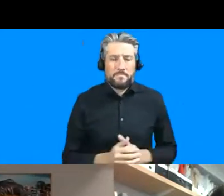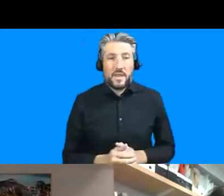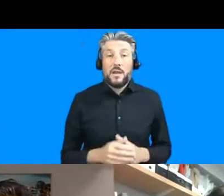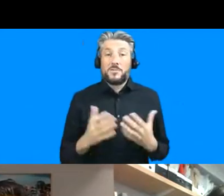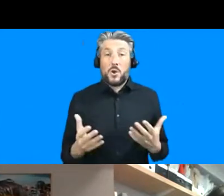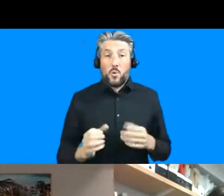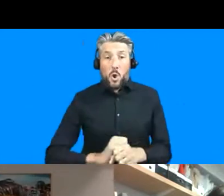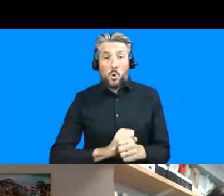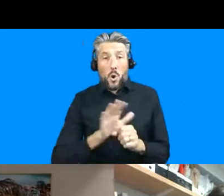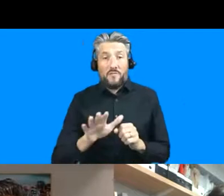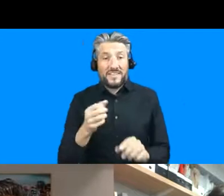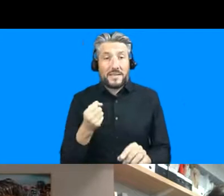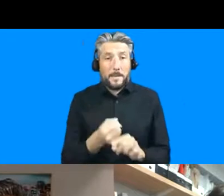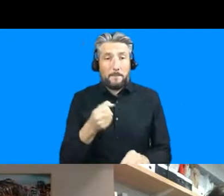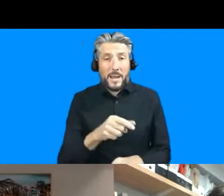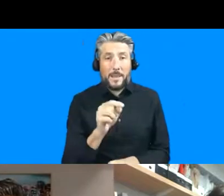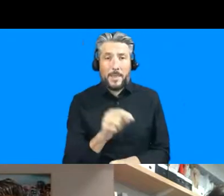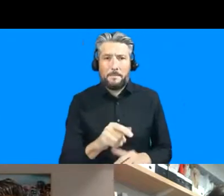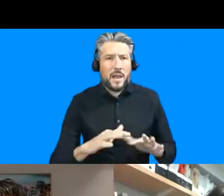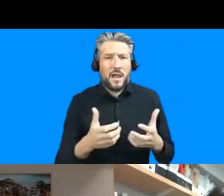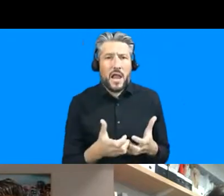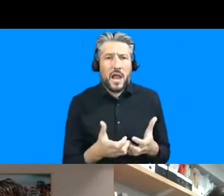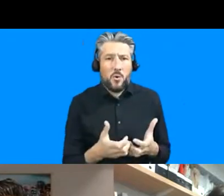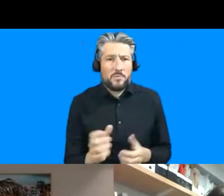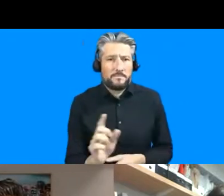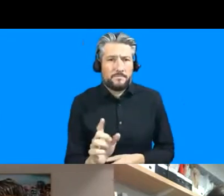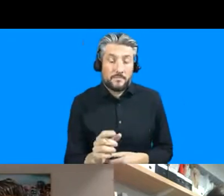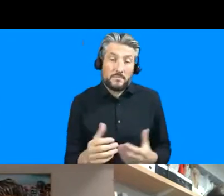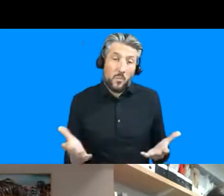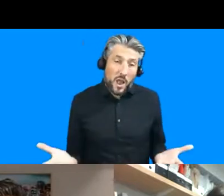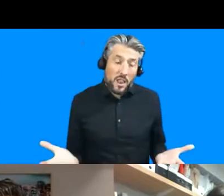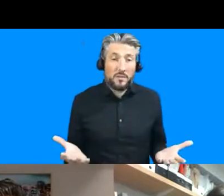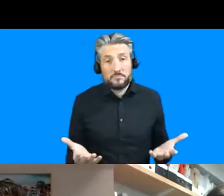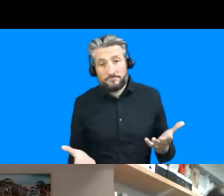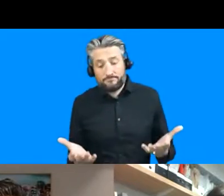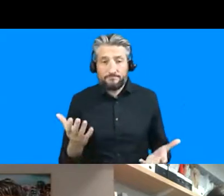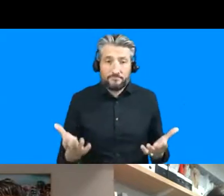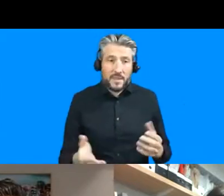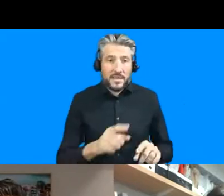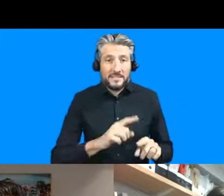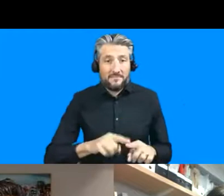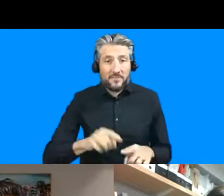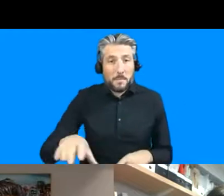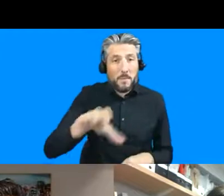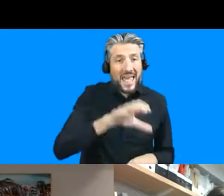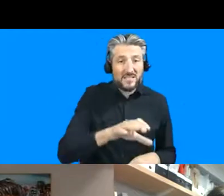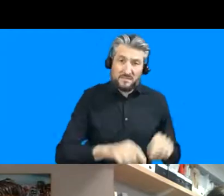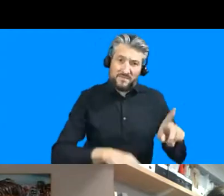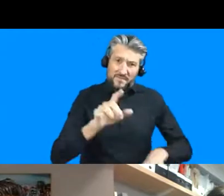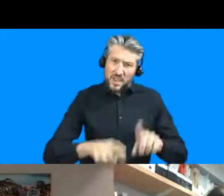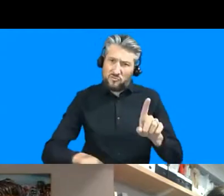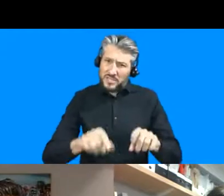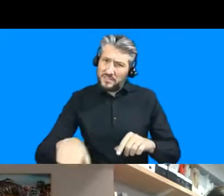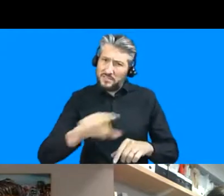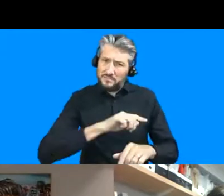informal settlements um it has been very varied in some places um yes there was a lot of